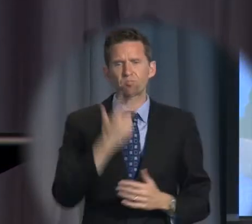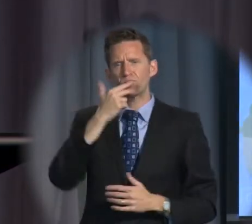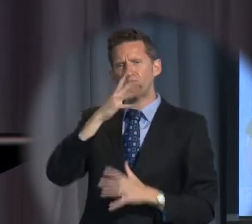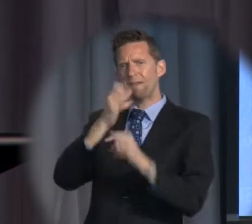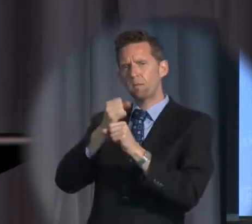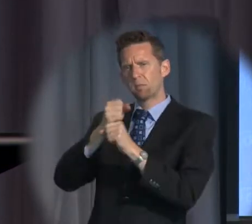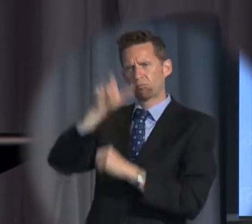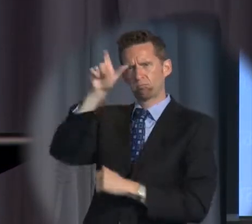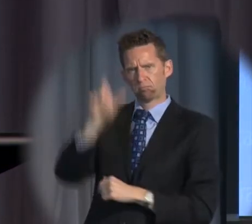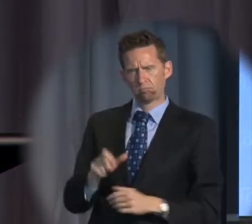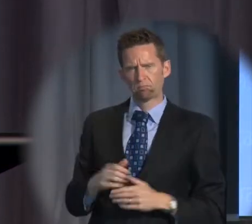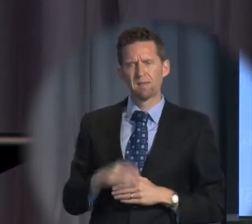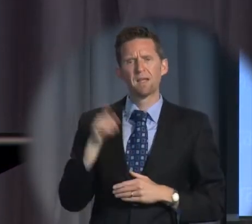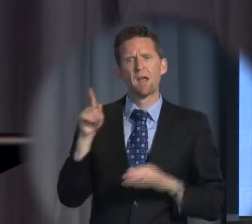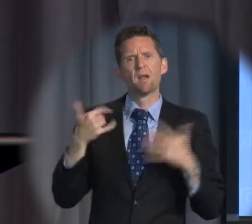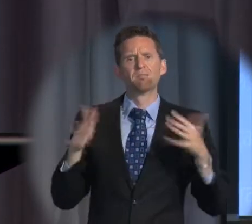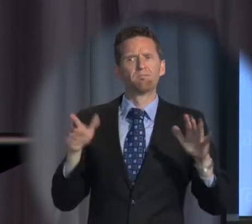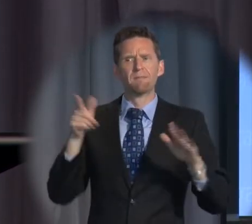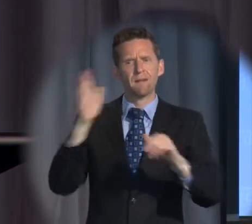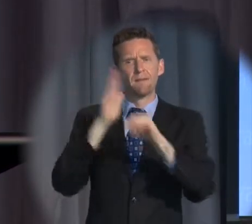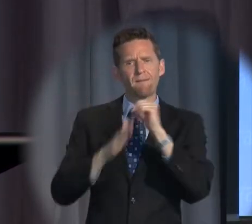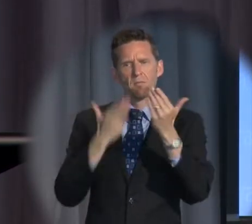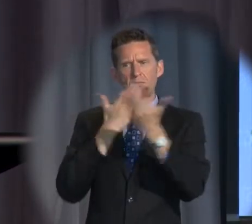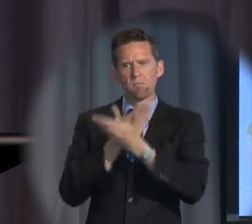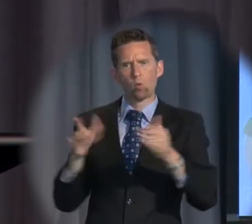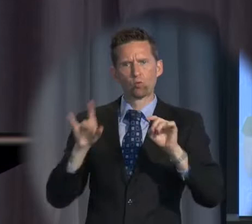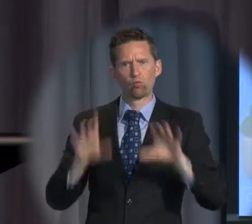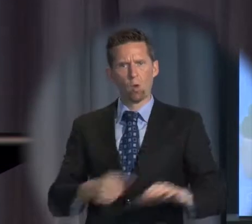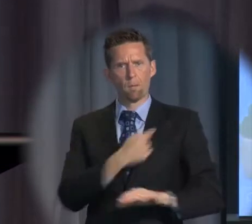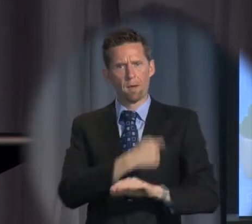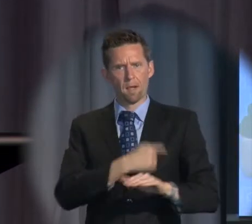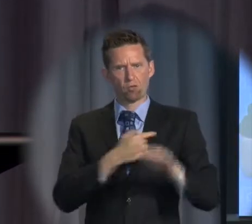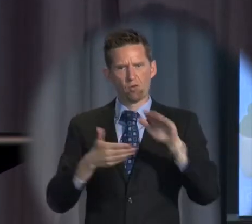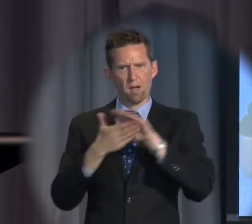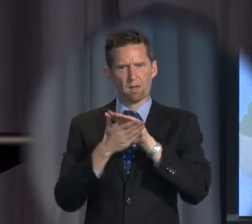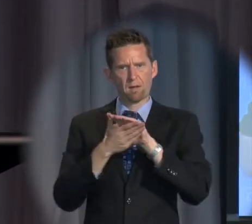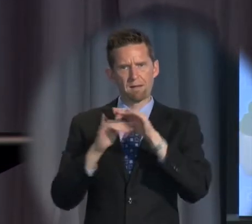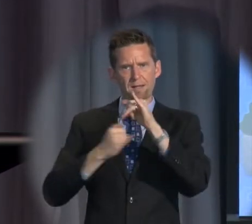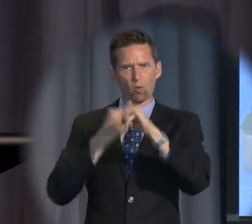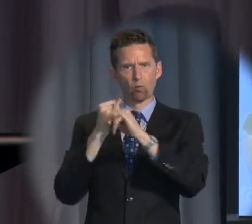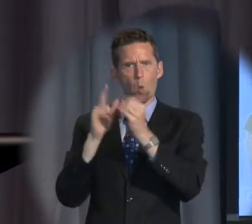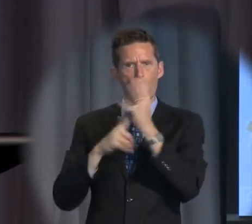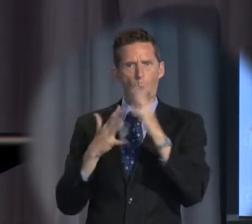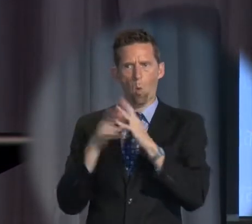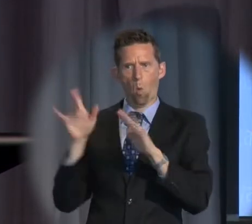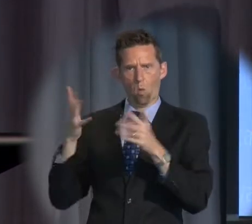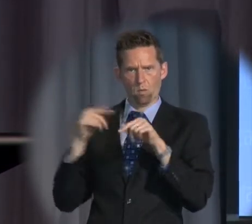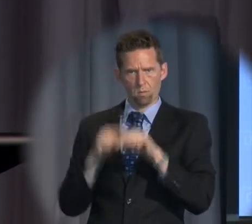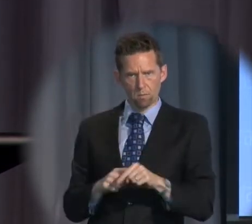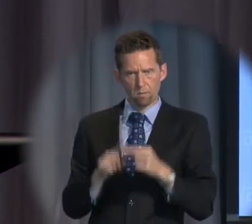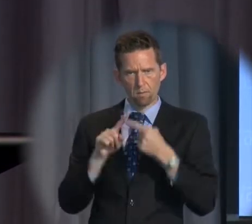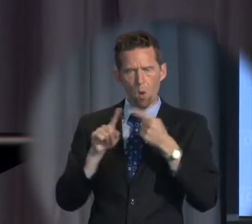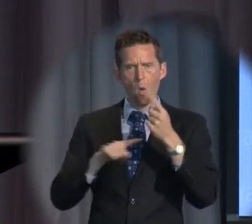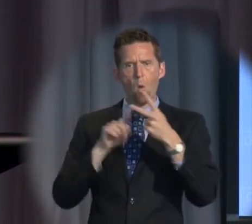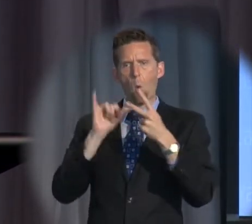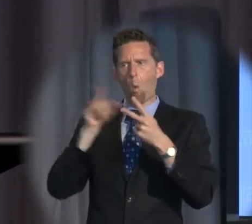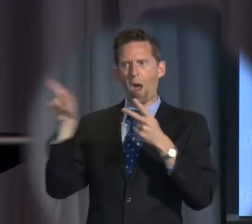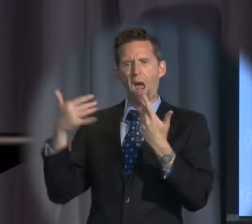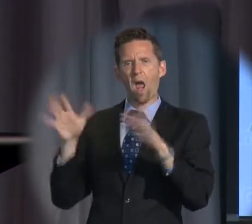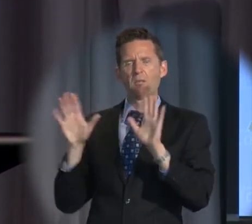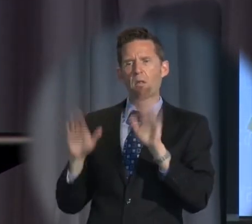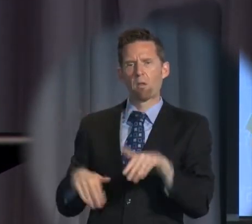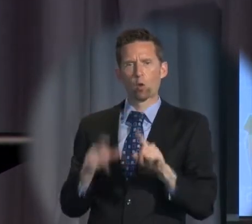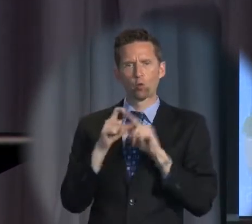fails to abide by Australia's obligation under international law or fails to ensure due